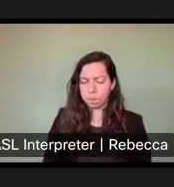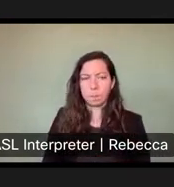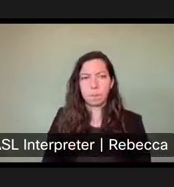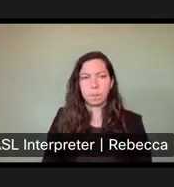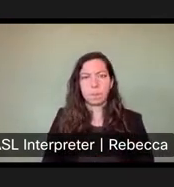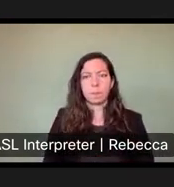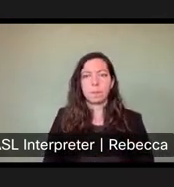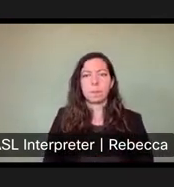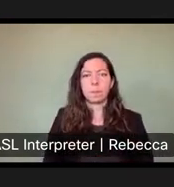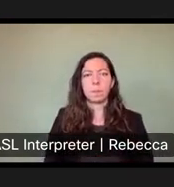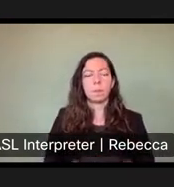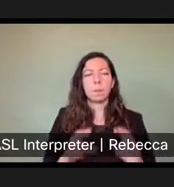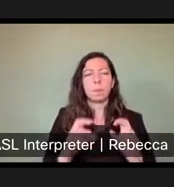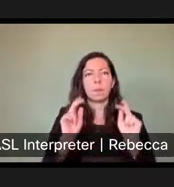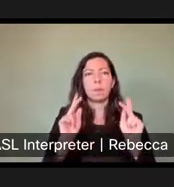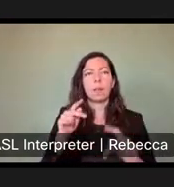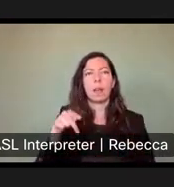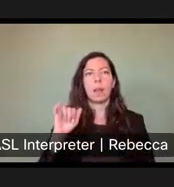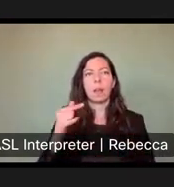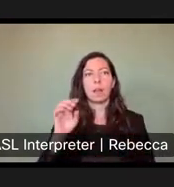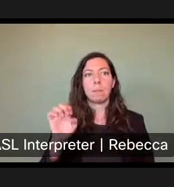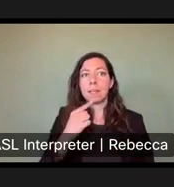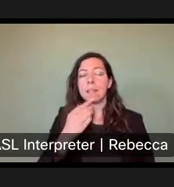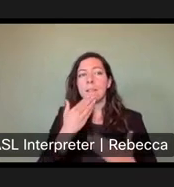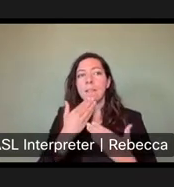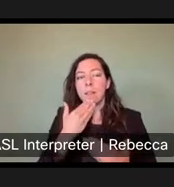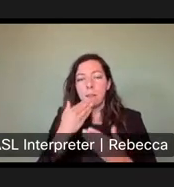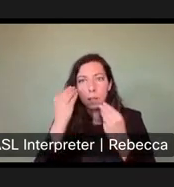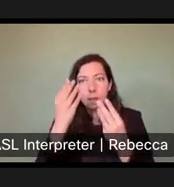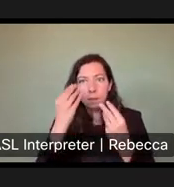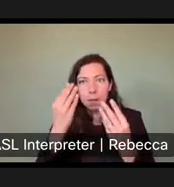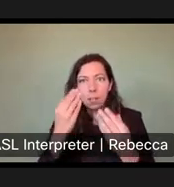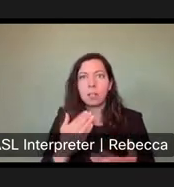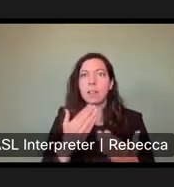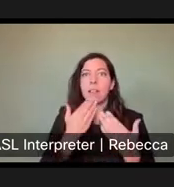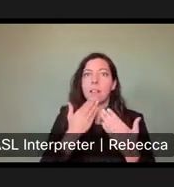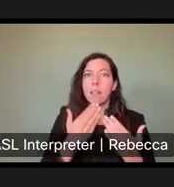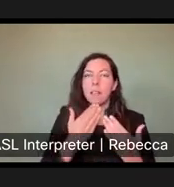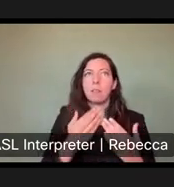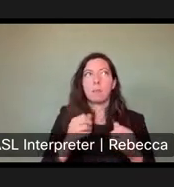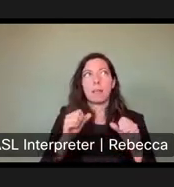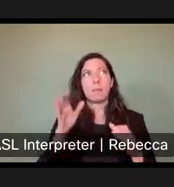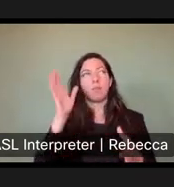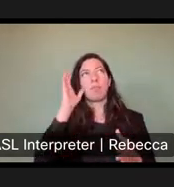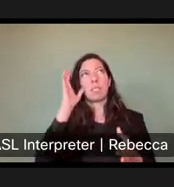Okay, so page says, I really appreciate the information, the access to absorbing and absorbing it after the fact.